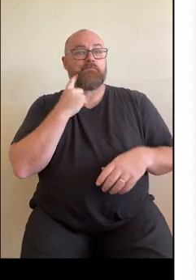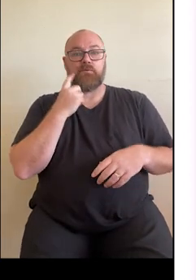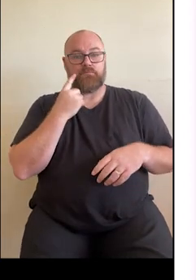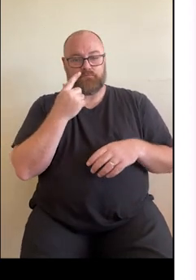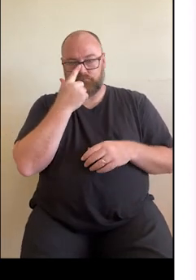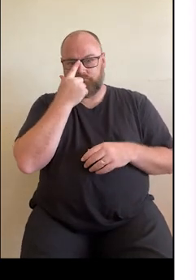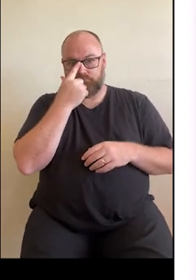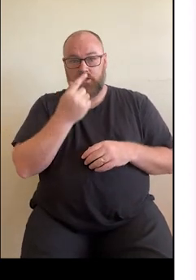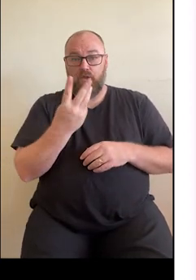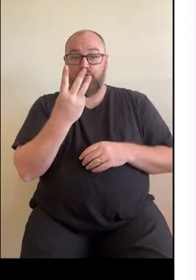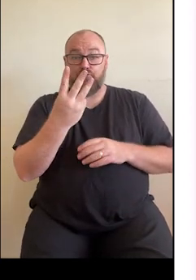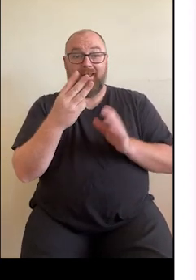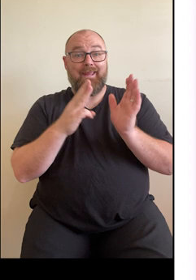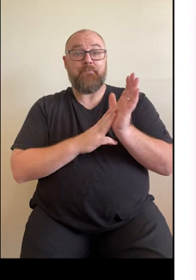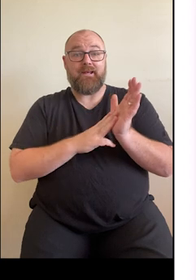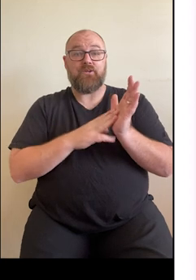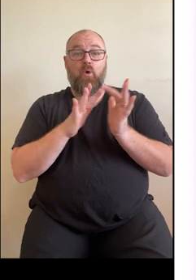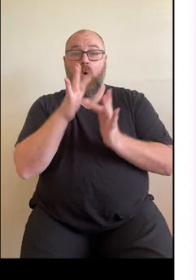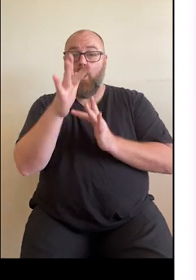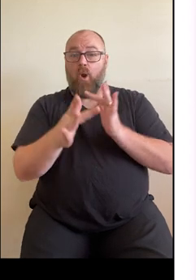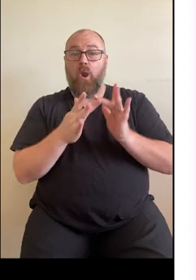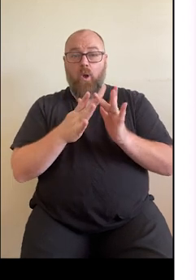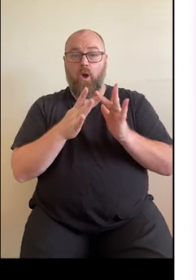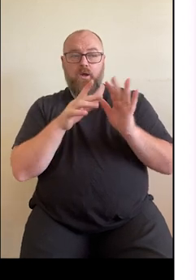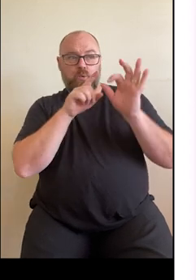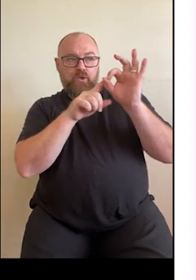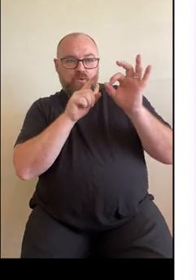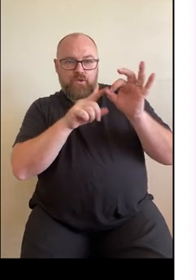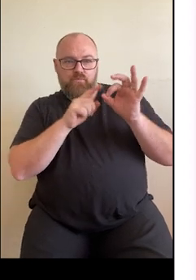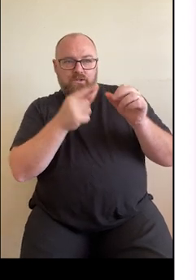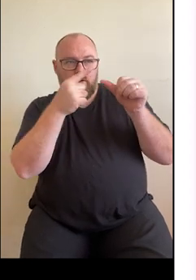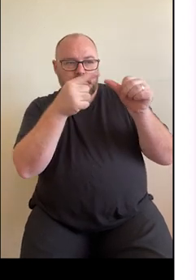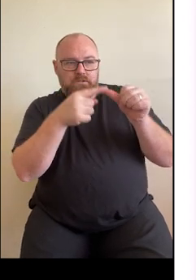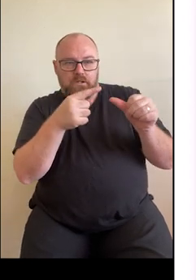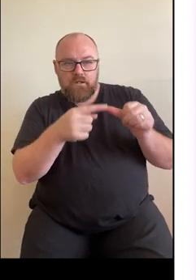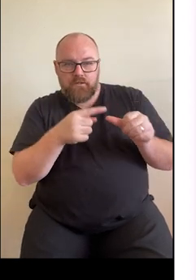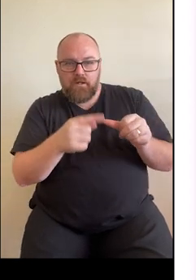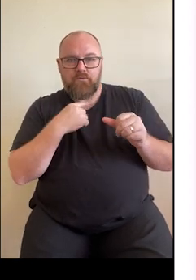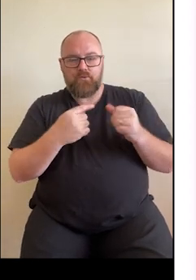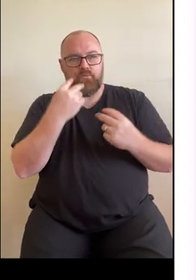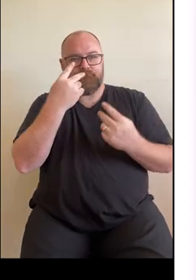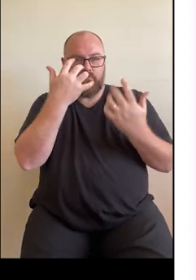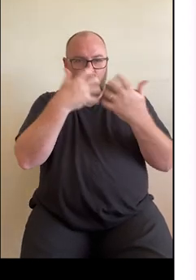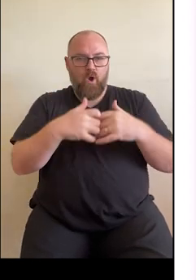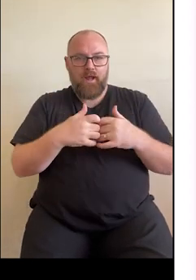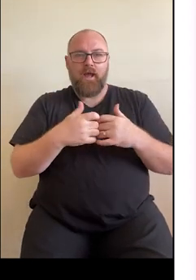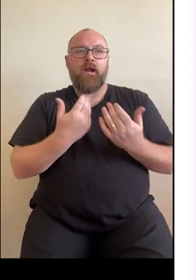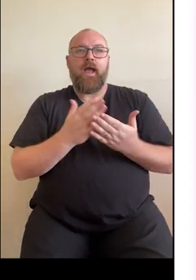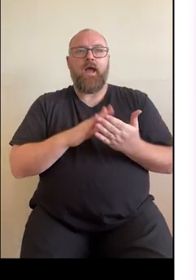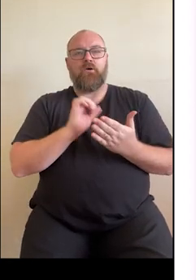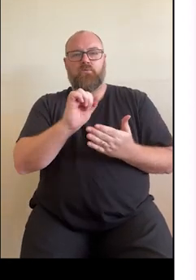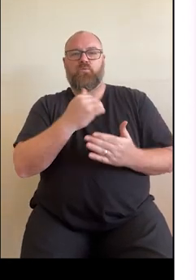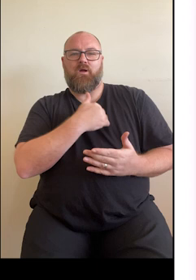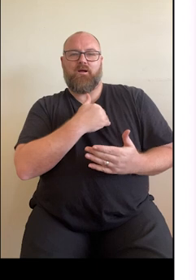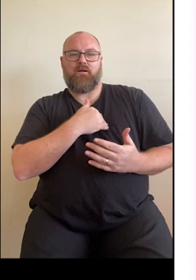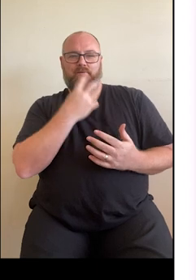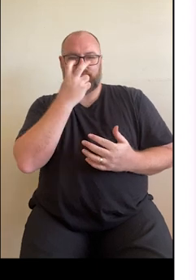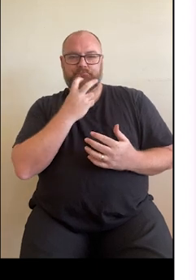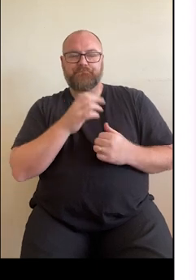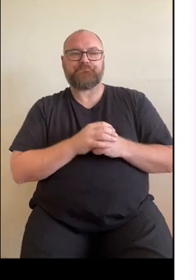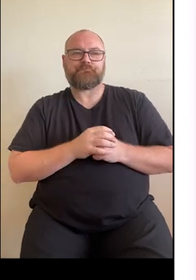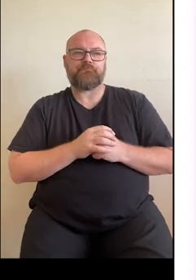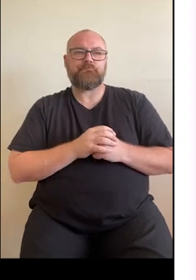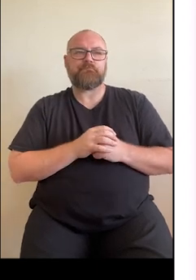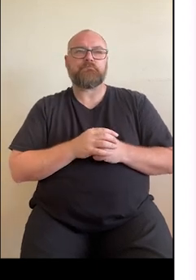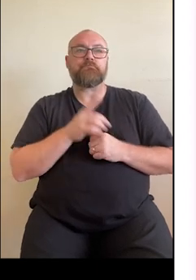It's a three-minute online questionnaire designed to help you understand your risk of a heart attack or stroke by determining your heart age. It